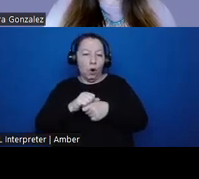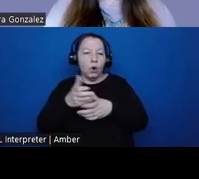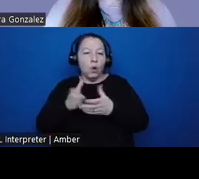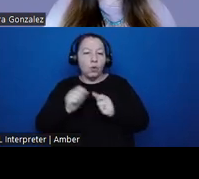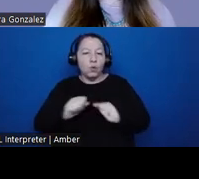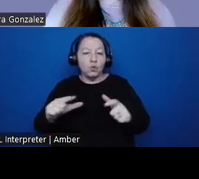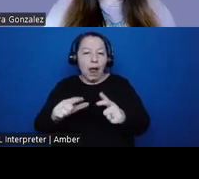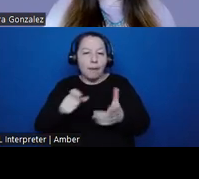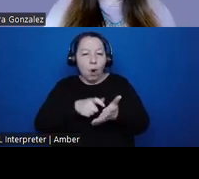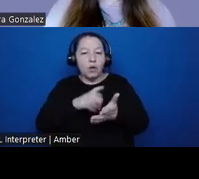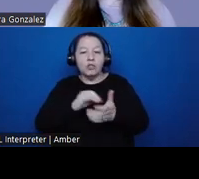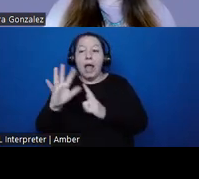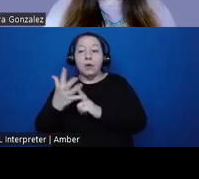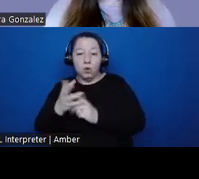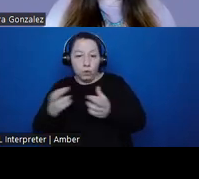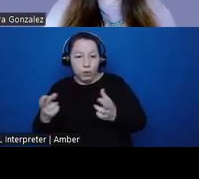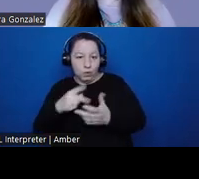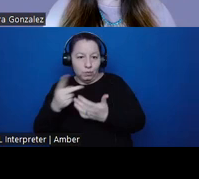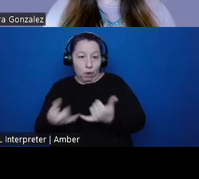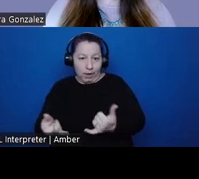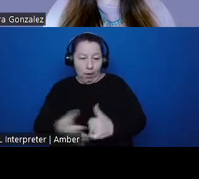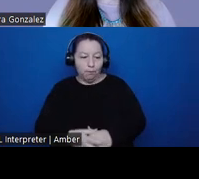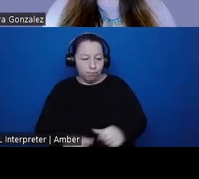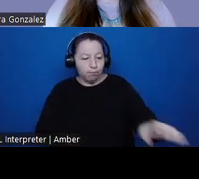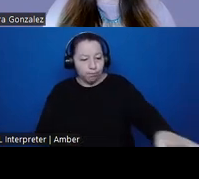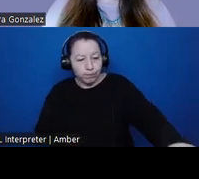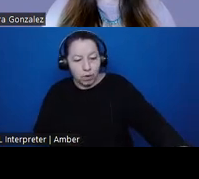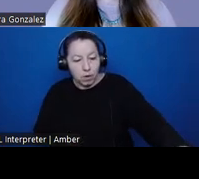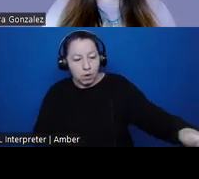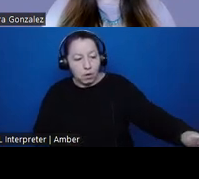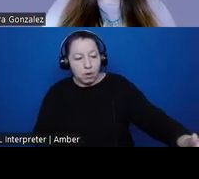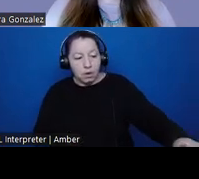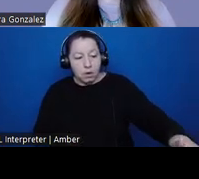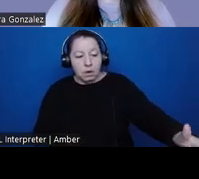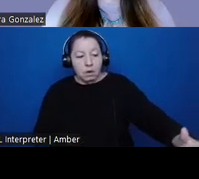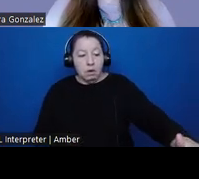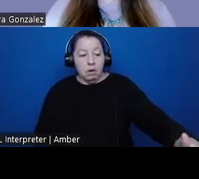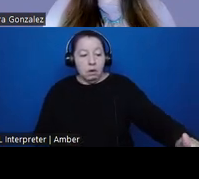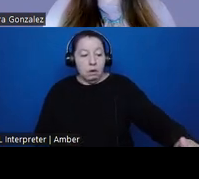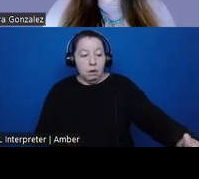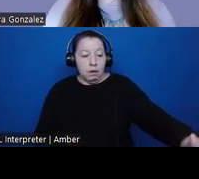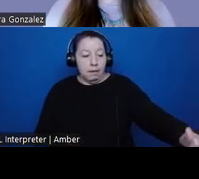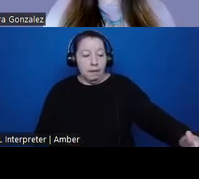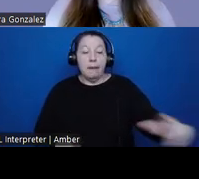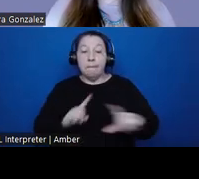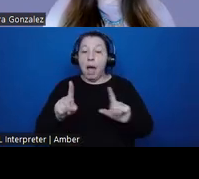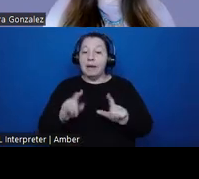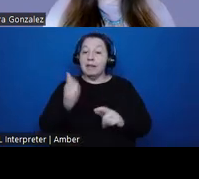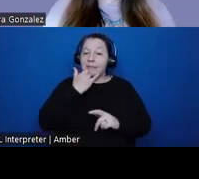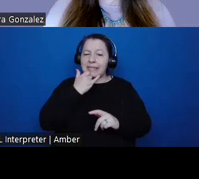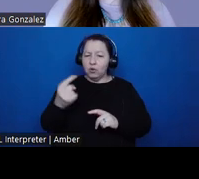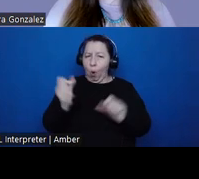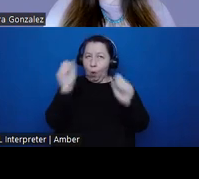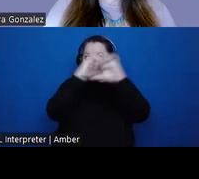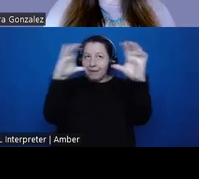archaeology and cultural resource programs right now. But it would be a mistake here to only envision how such minimally or